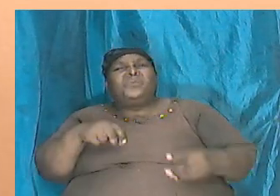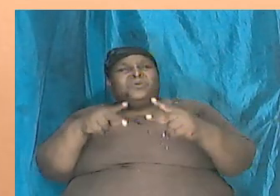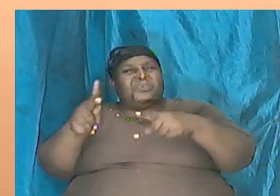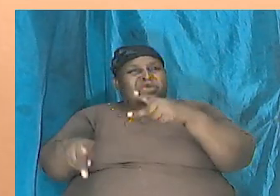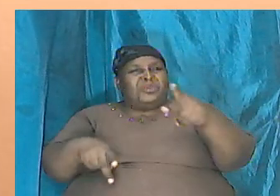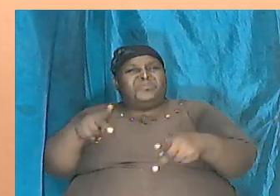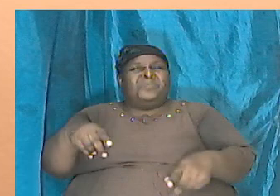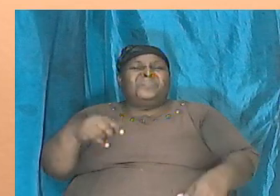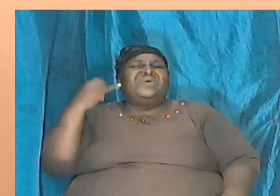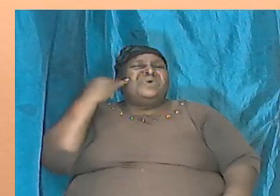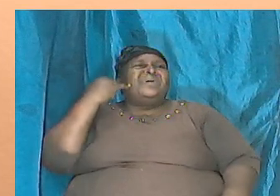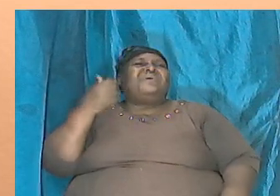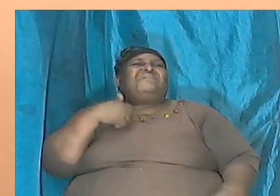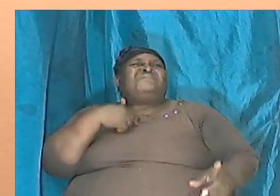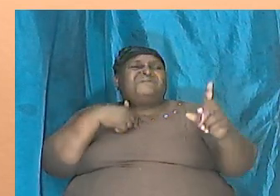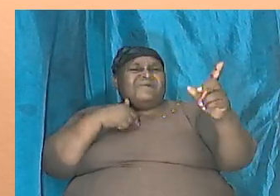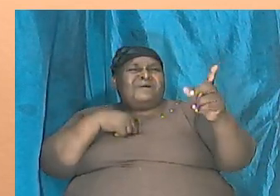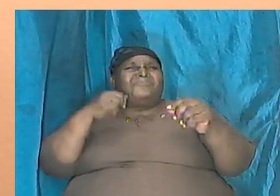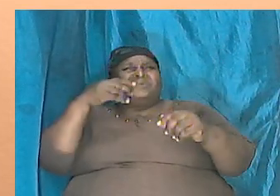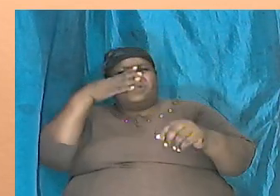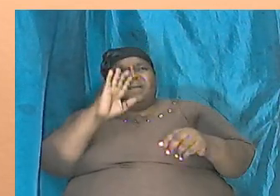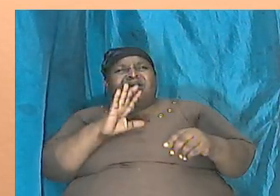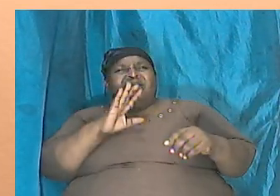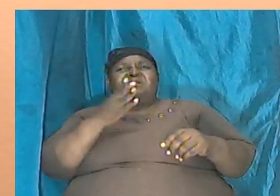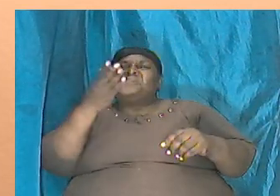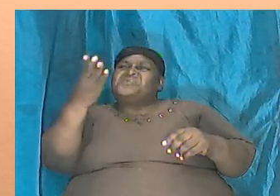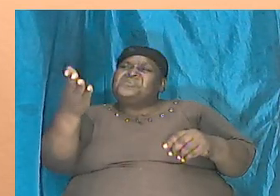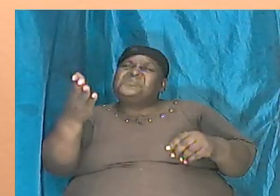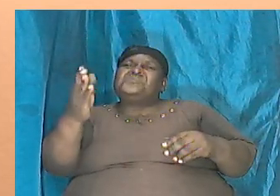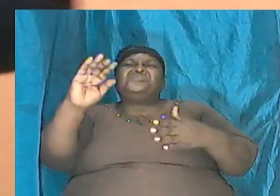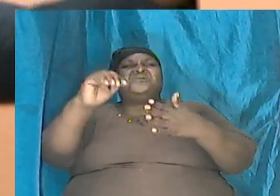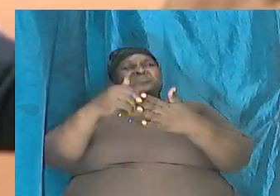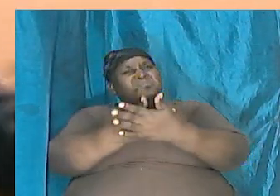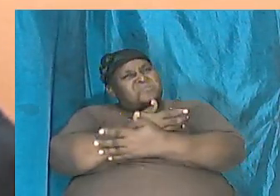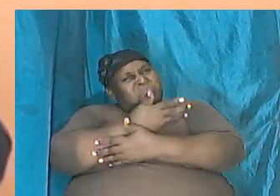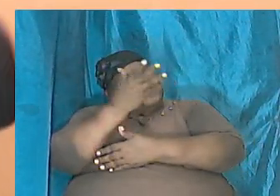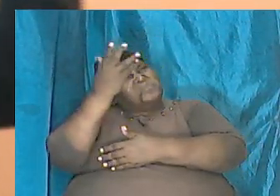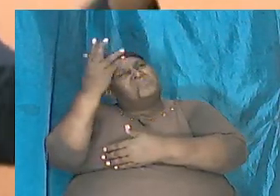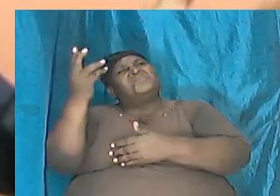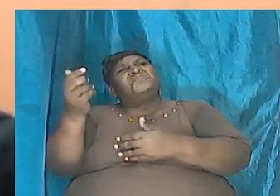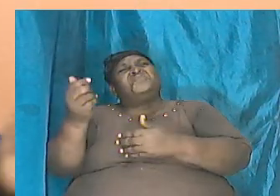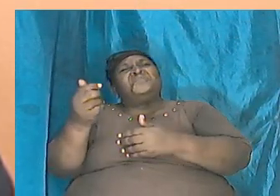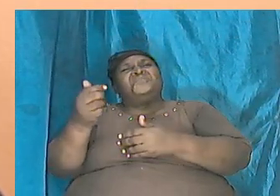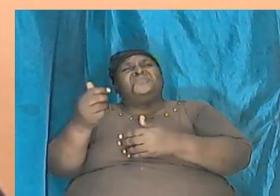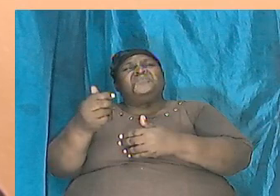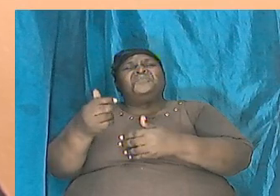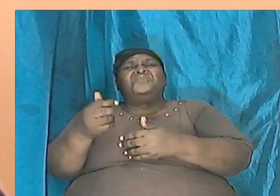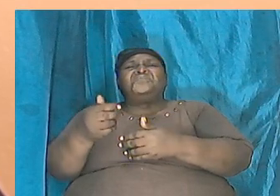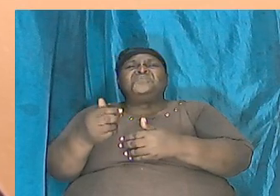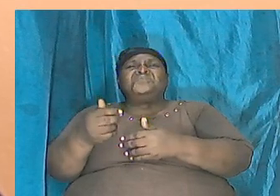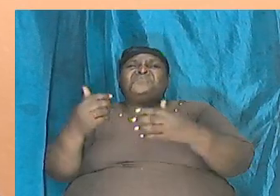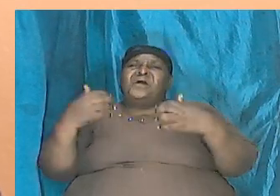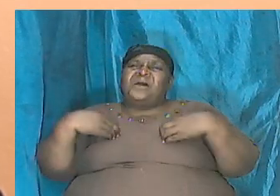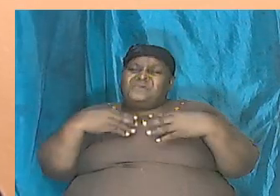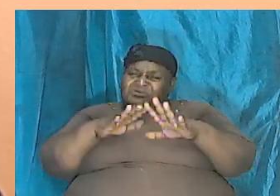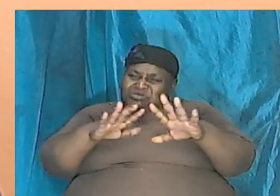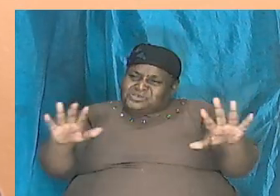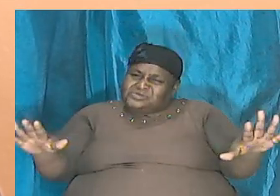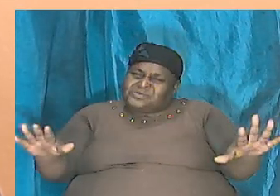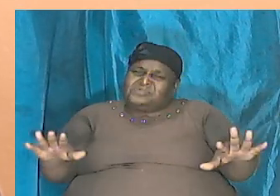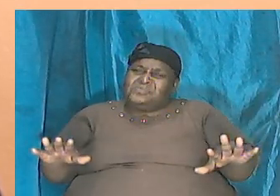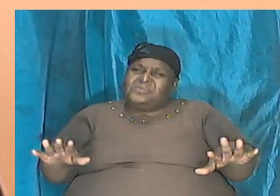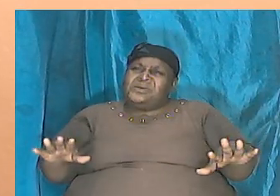if I was God and they were going to become the nucleus of the new to repopulate I would have put some youngsters